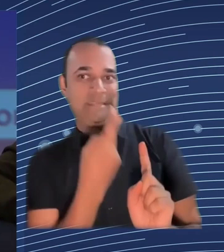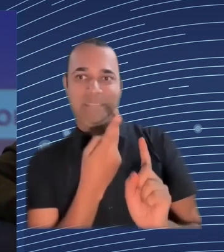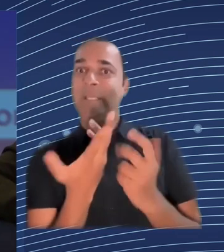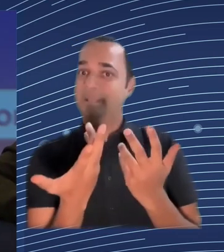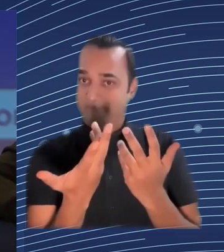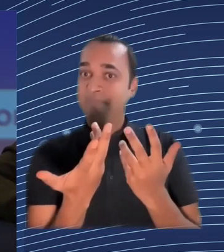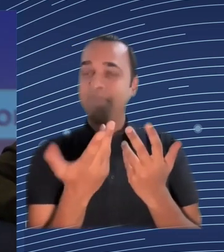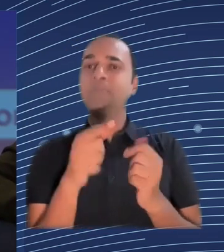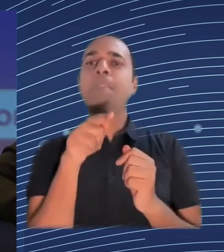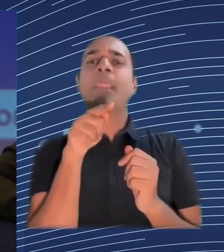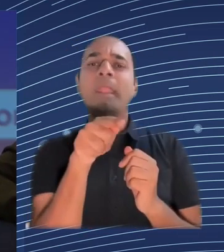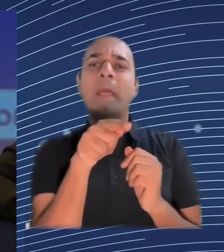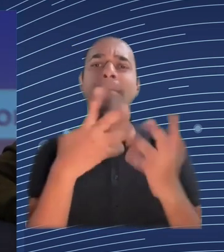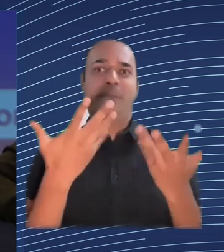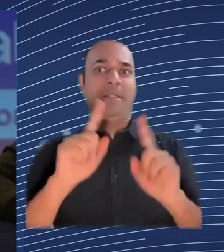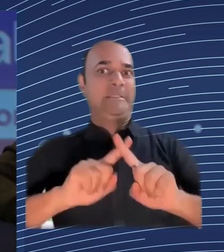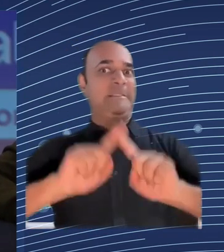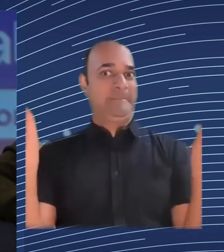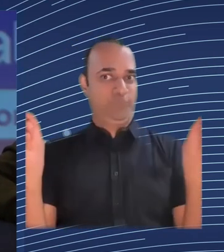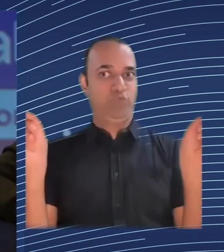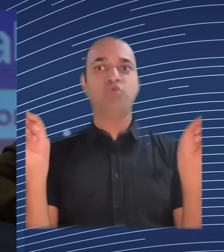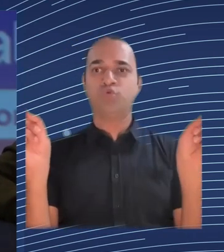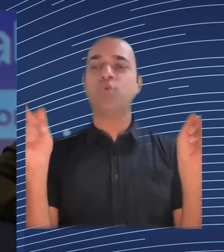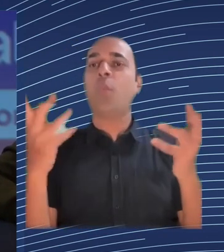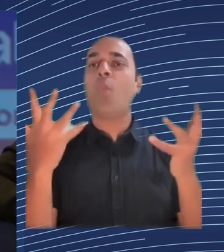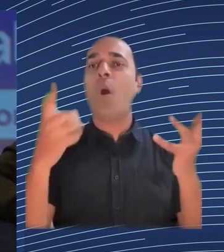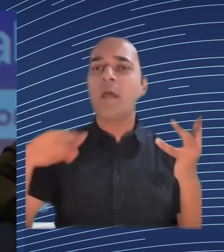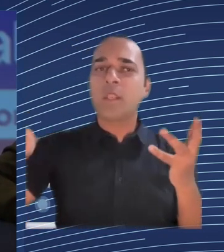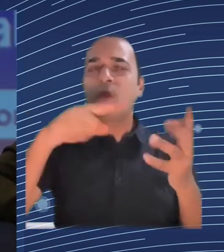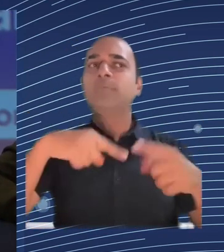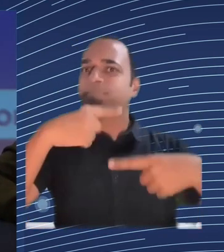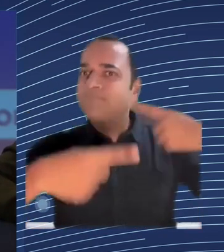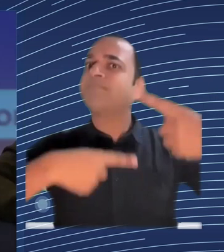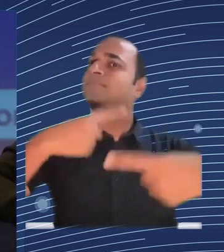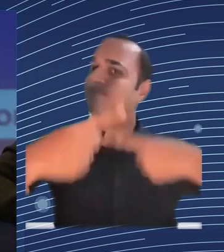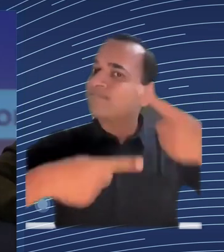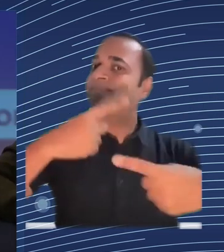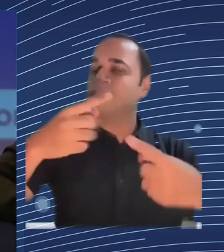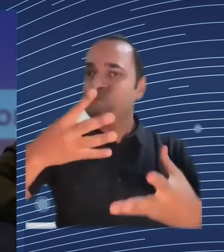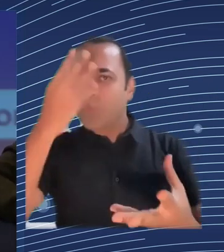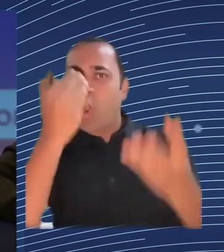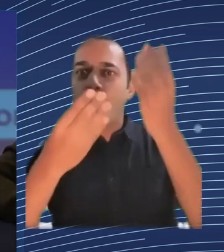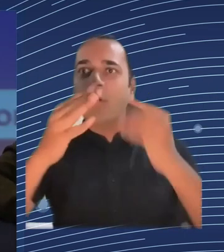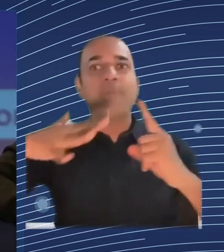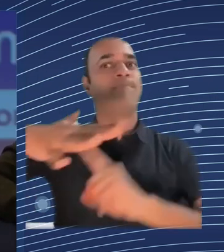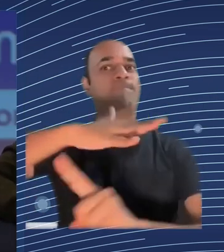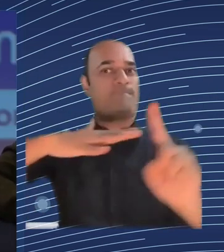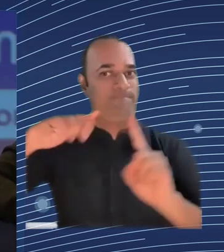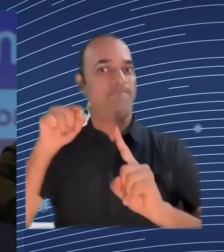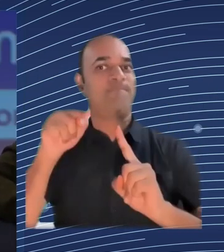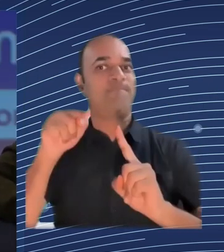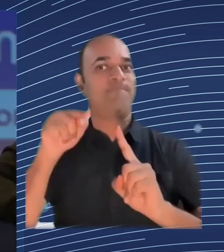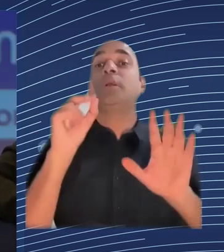we had the ability to build a new AI solution and this AI solution for learning helped match